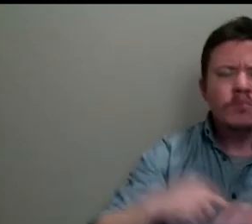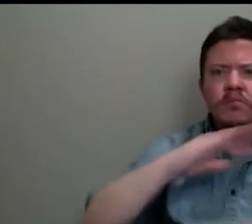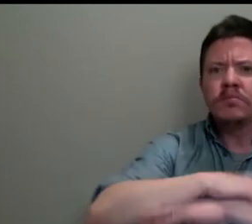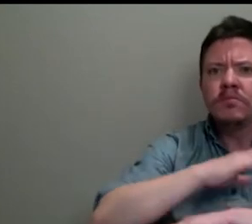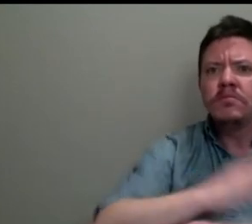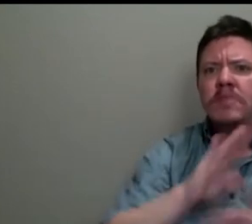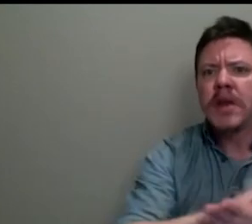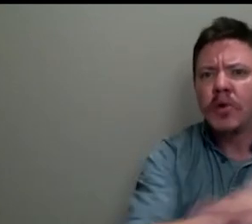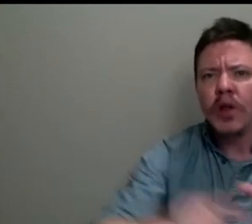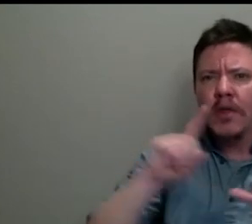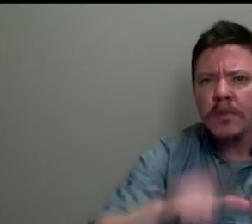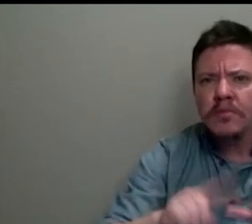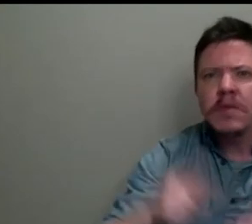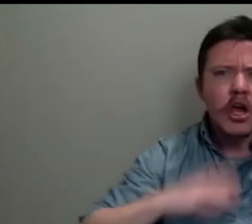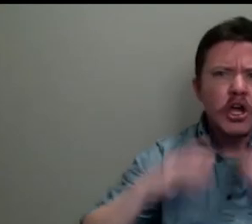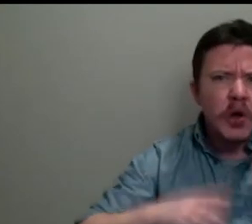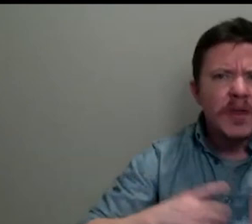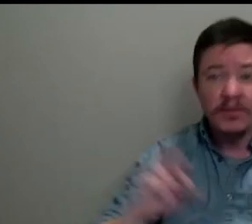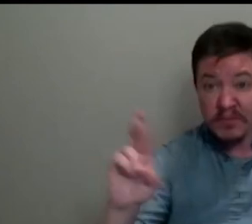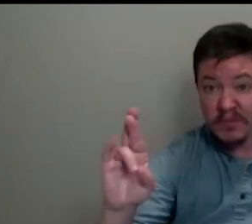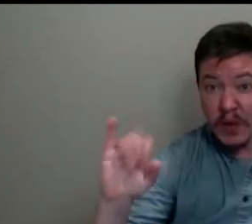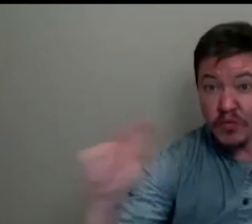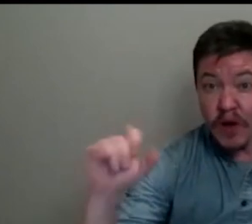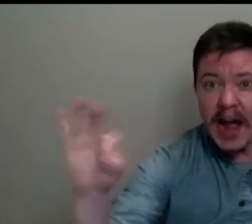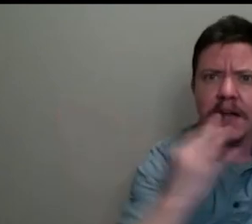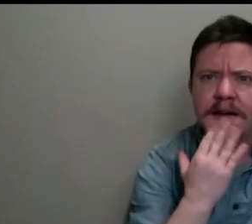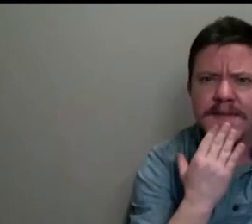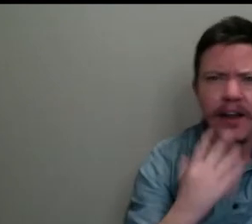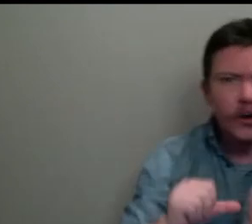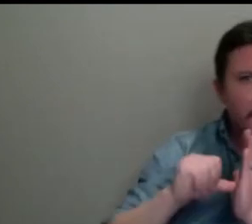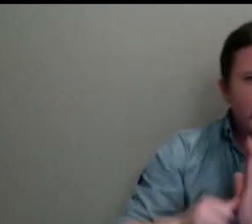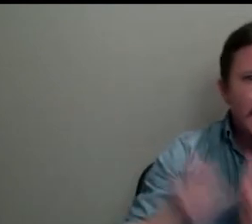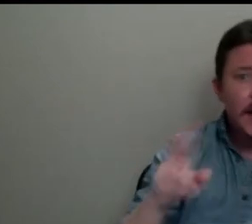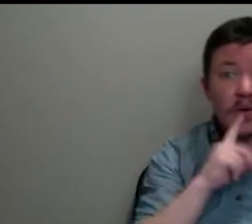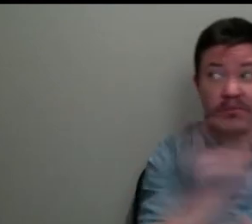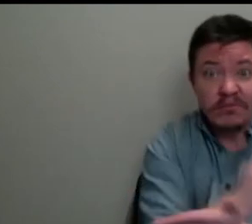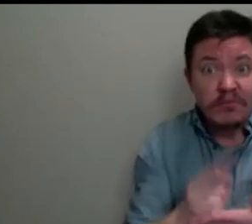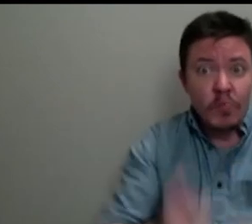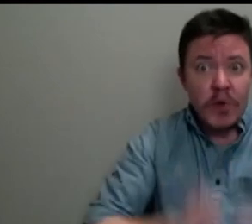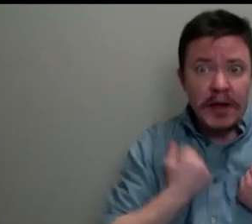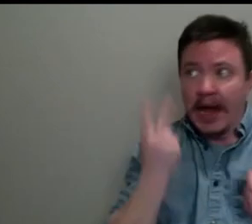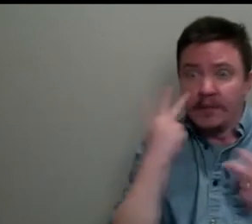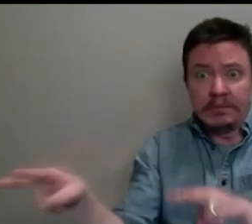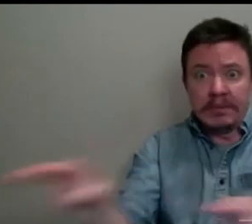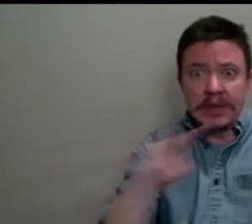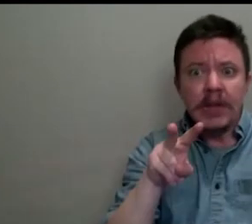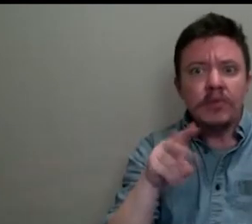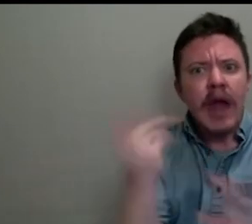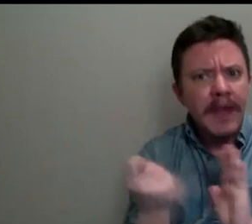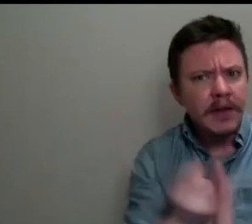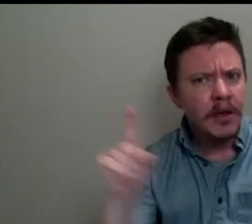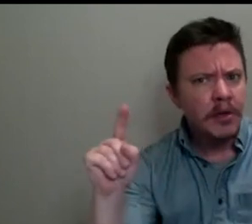kind of riot of pattern was done to enhance the painting? Or were those real life patterns that you would have seen at the time? I think he,